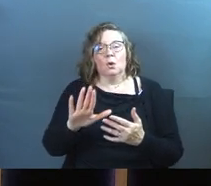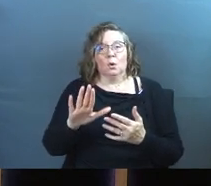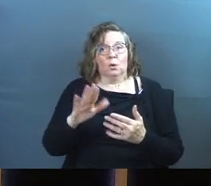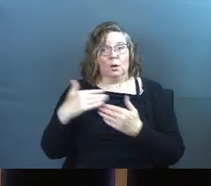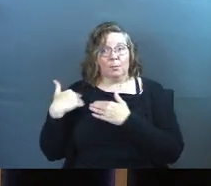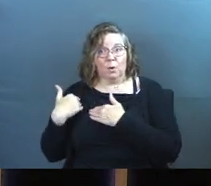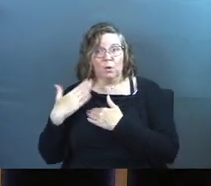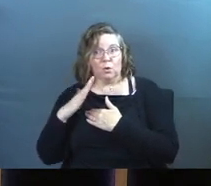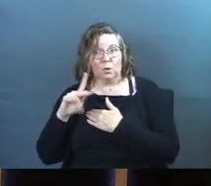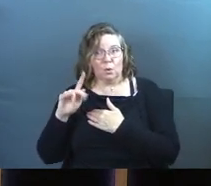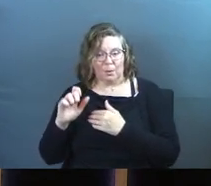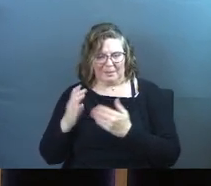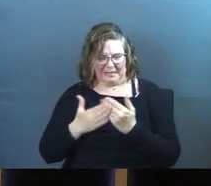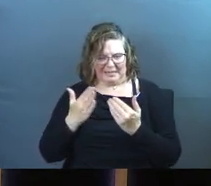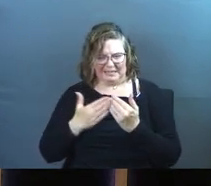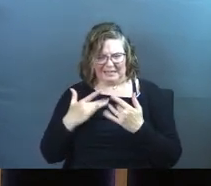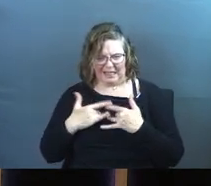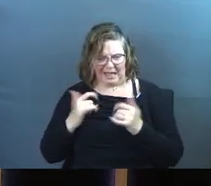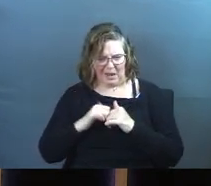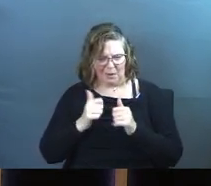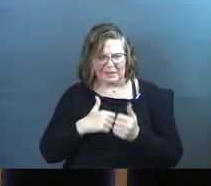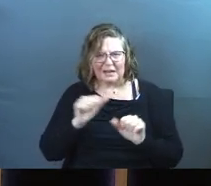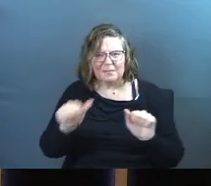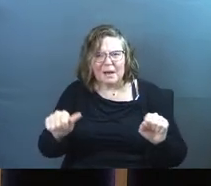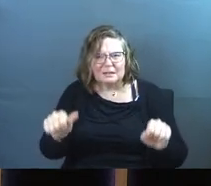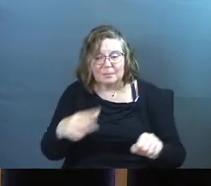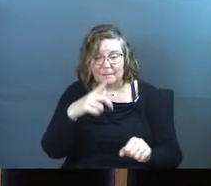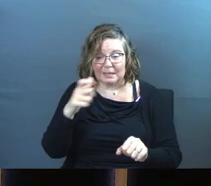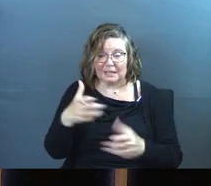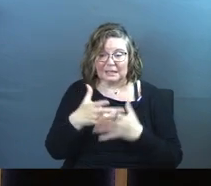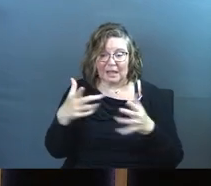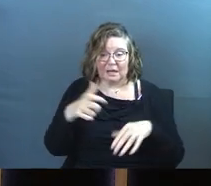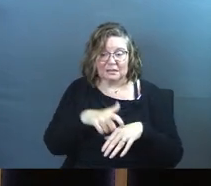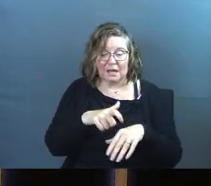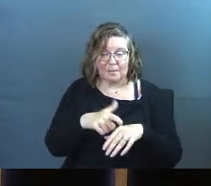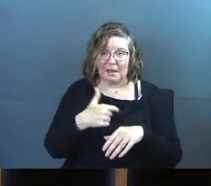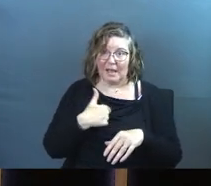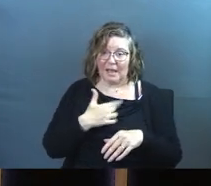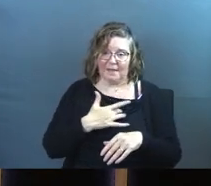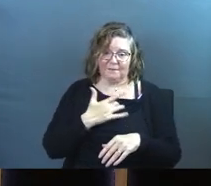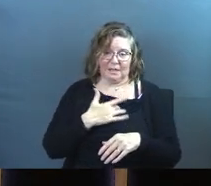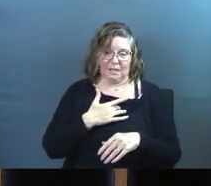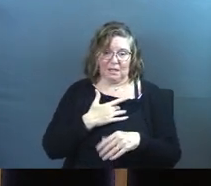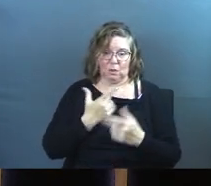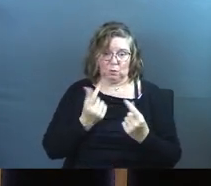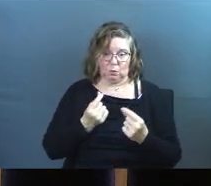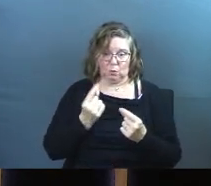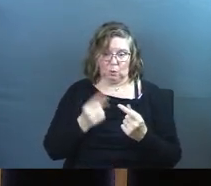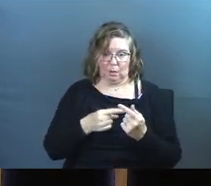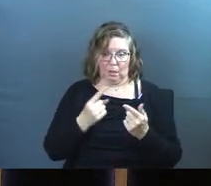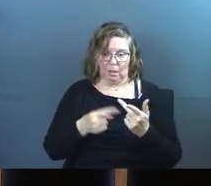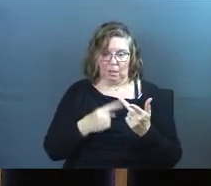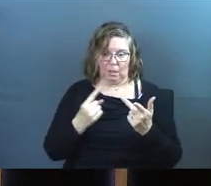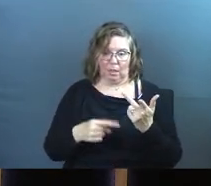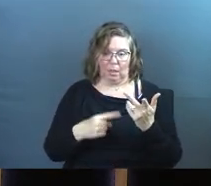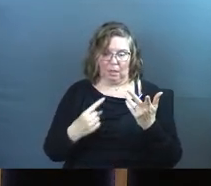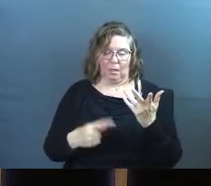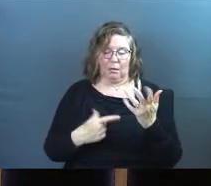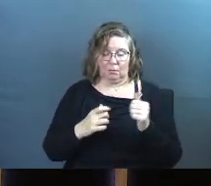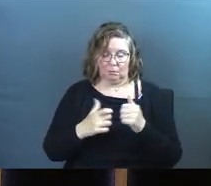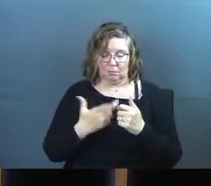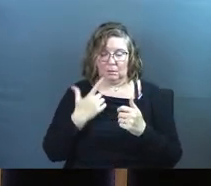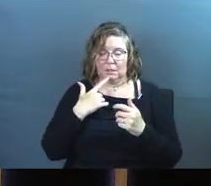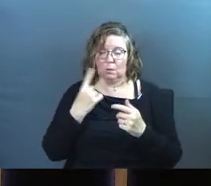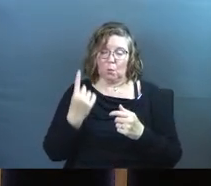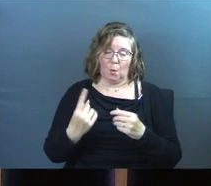burden, your yoke be easy and light? How is that even possible? Because a lot of times, I just feel like doing things for God or doing things with